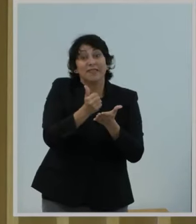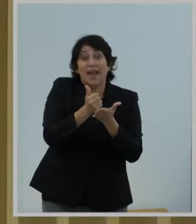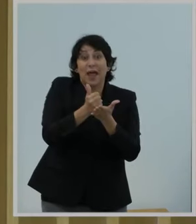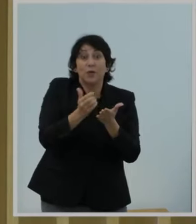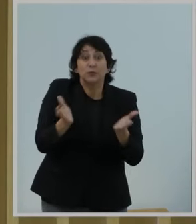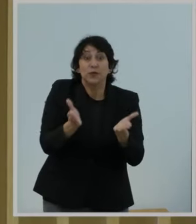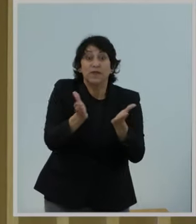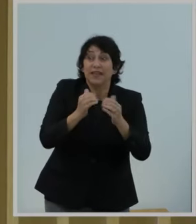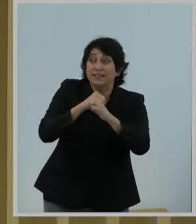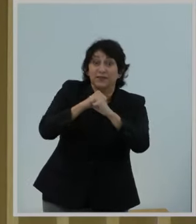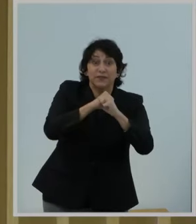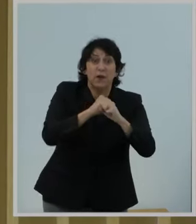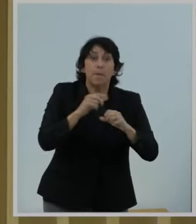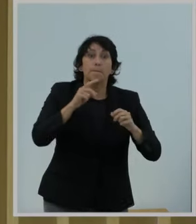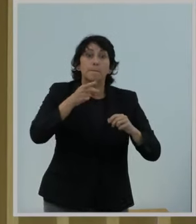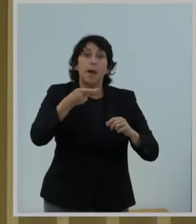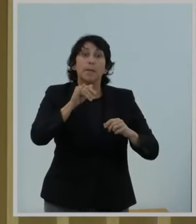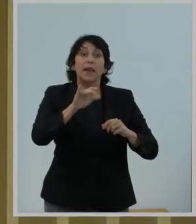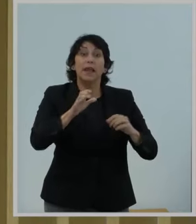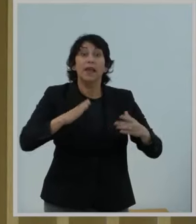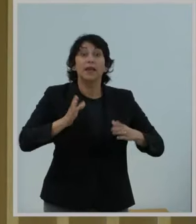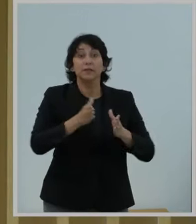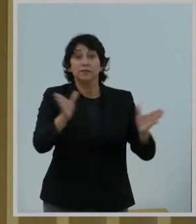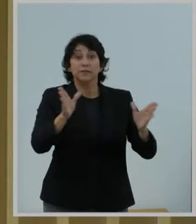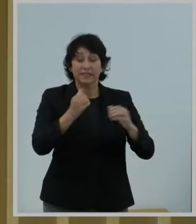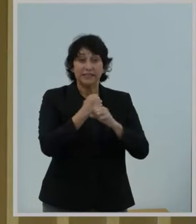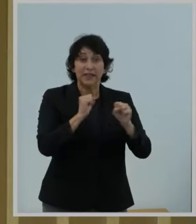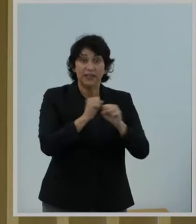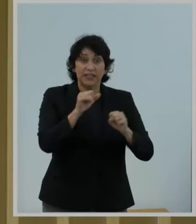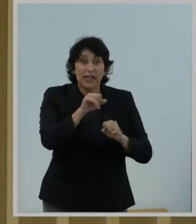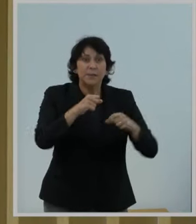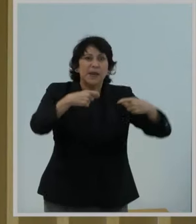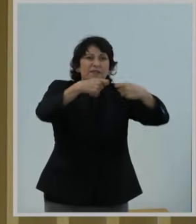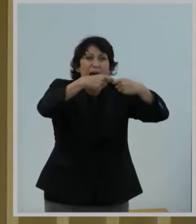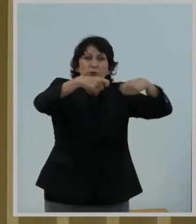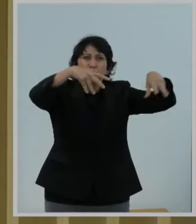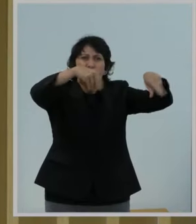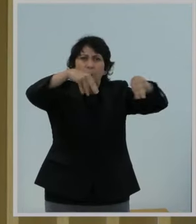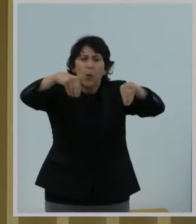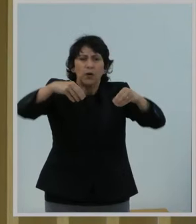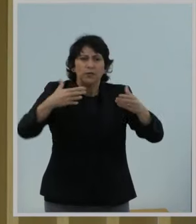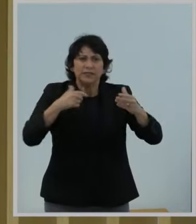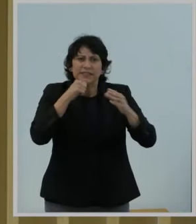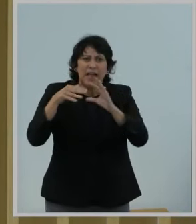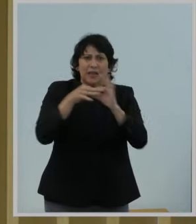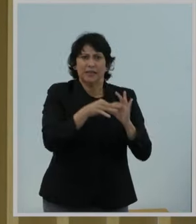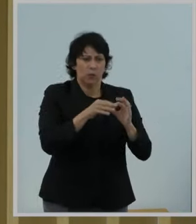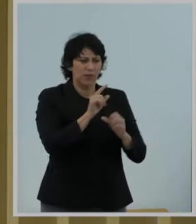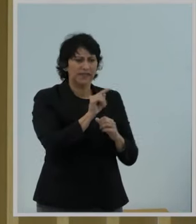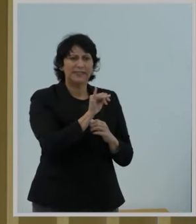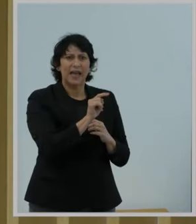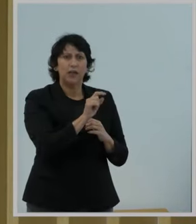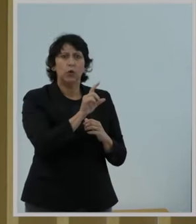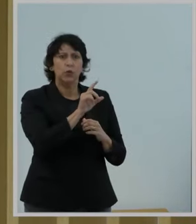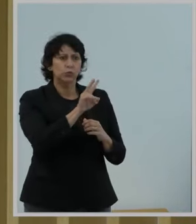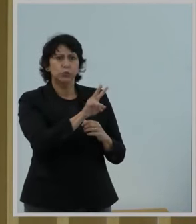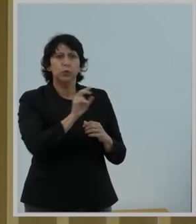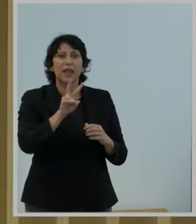the FCC already requires outage reports from services that are not subject to Title II, like VOIP.